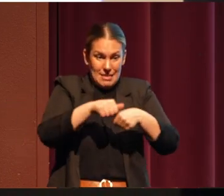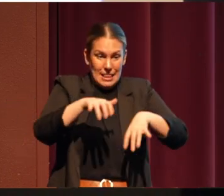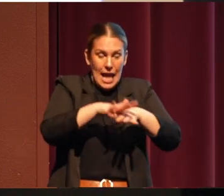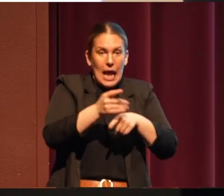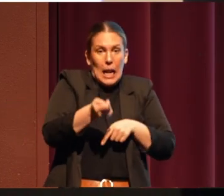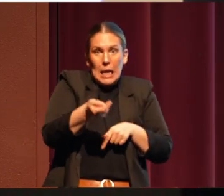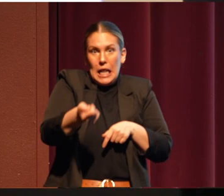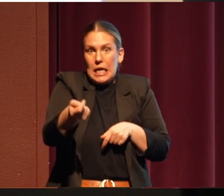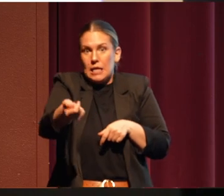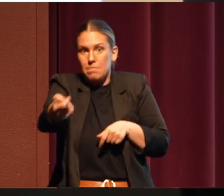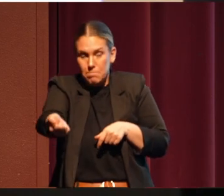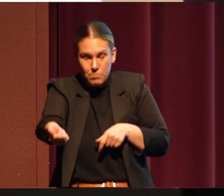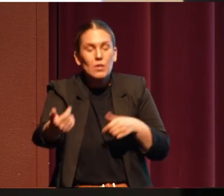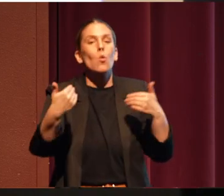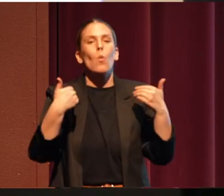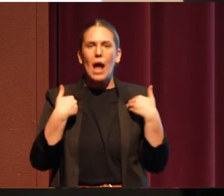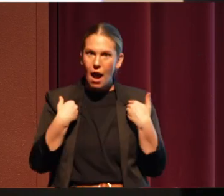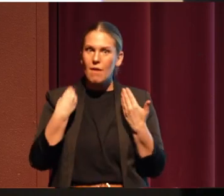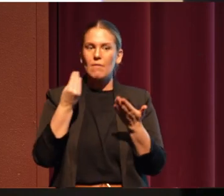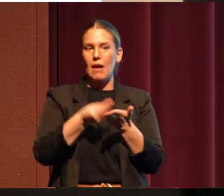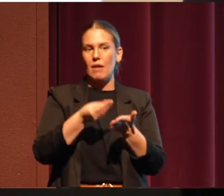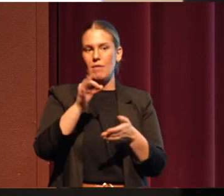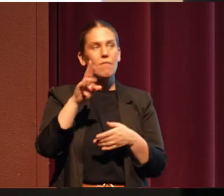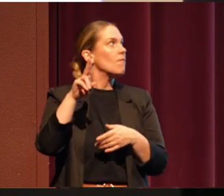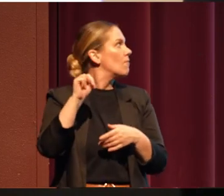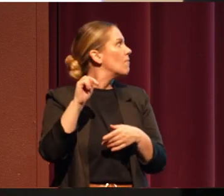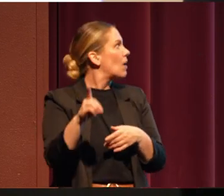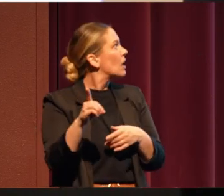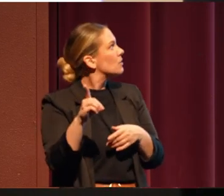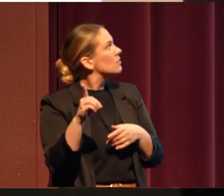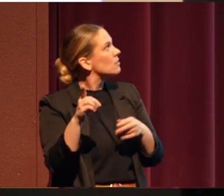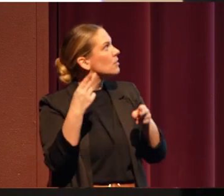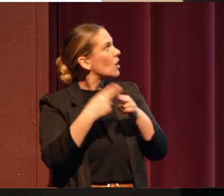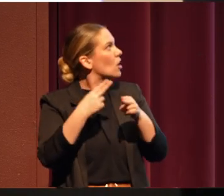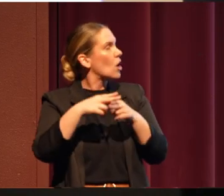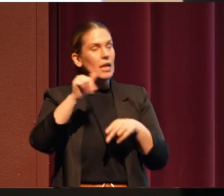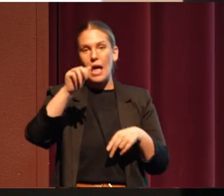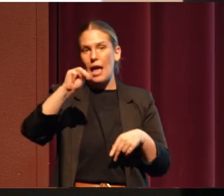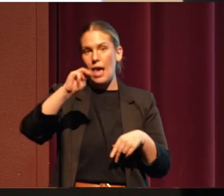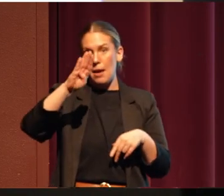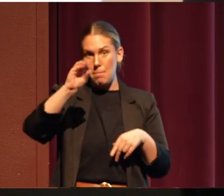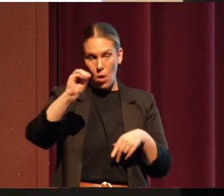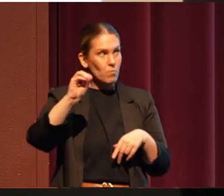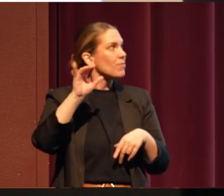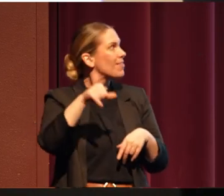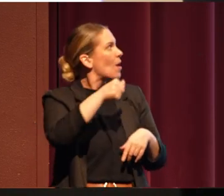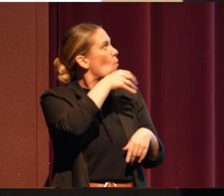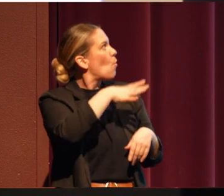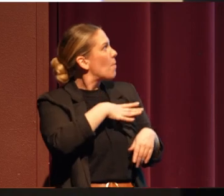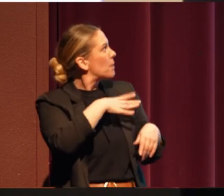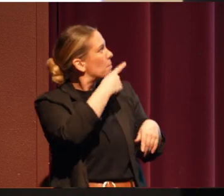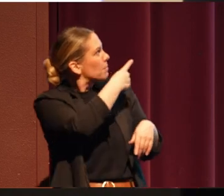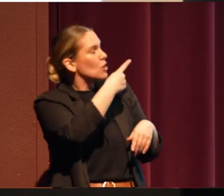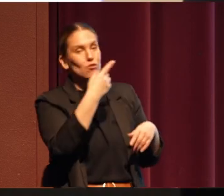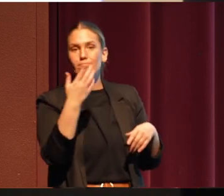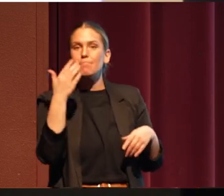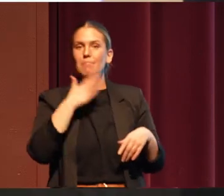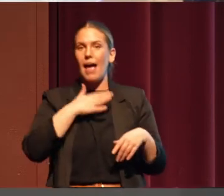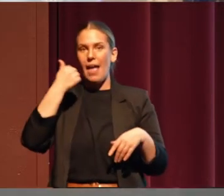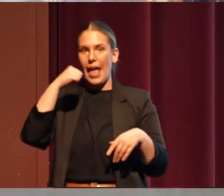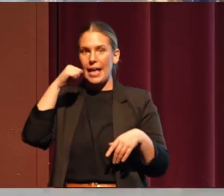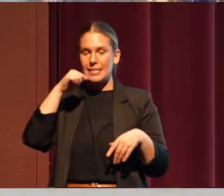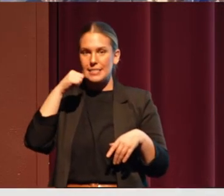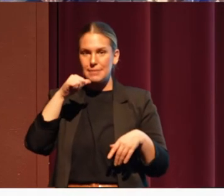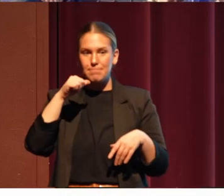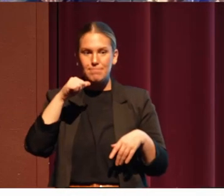AMBO Fund. And that fierce Indian lady at the end of that video, she's my auntie. And what my Aunt